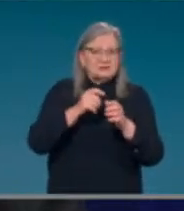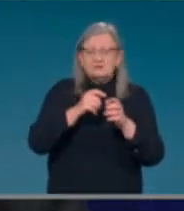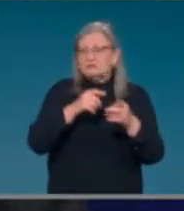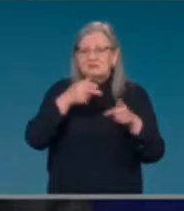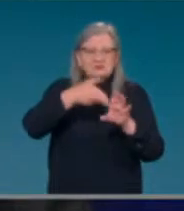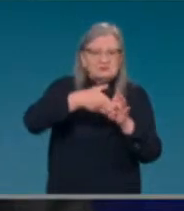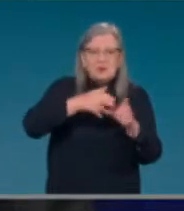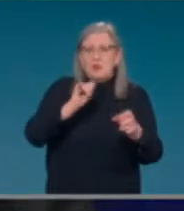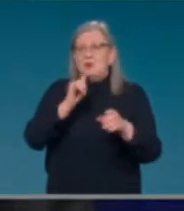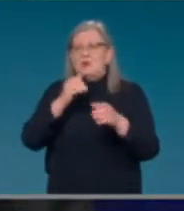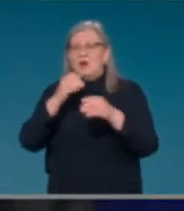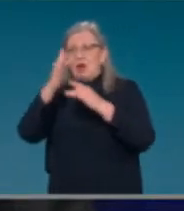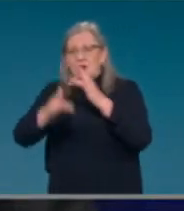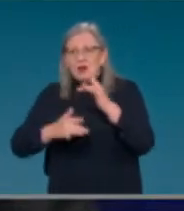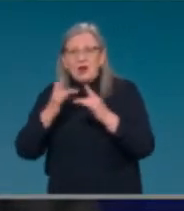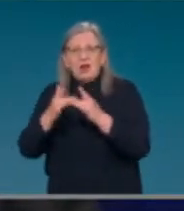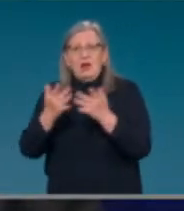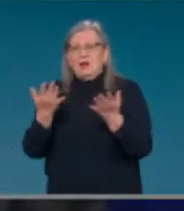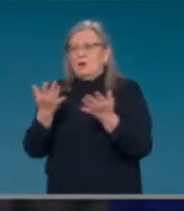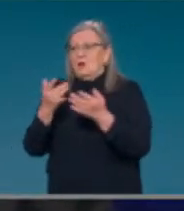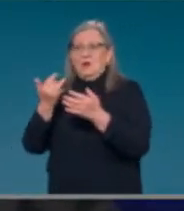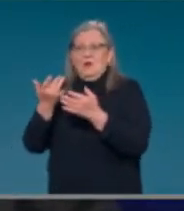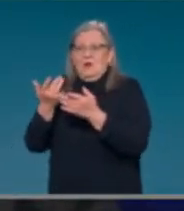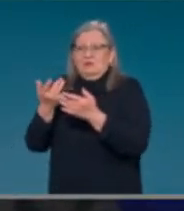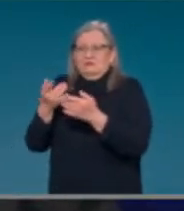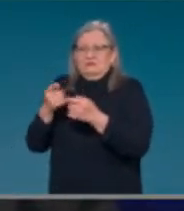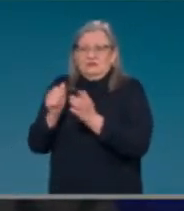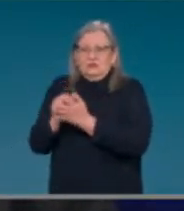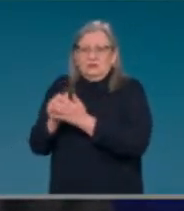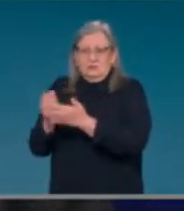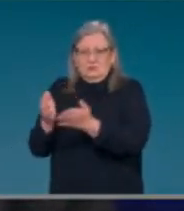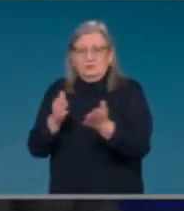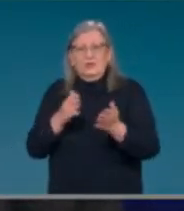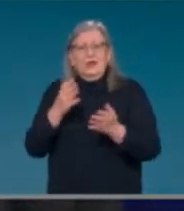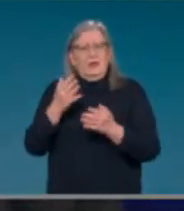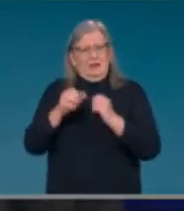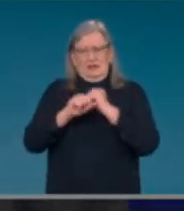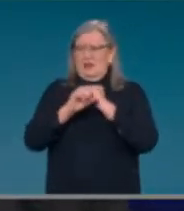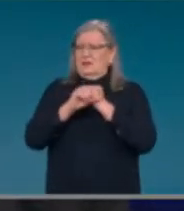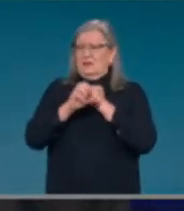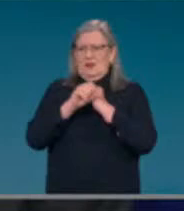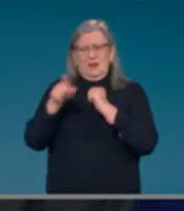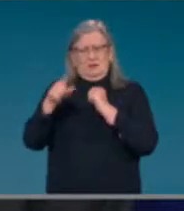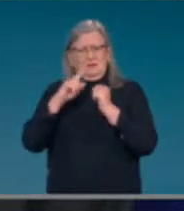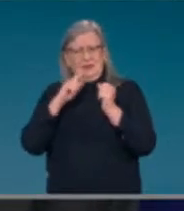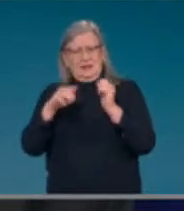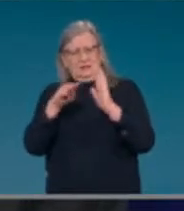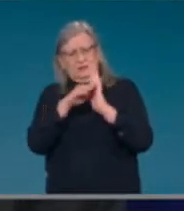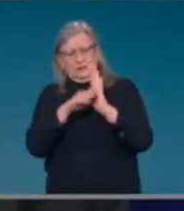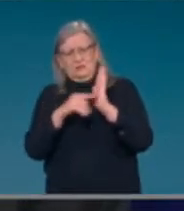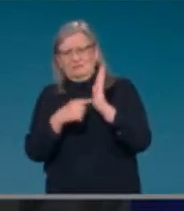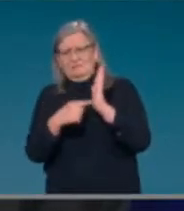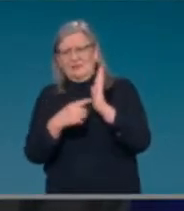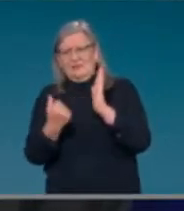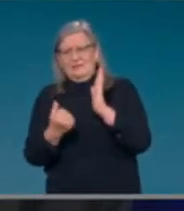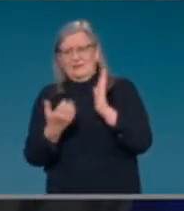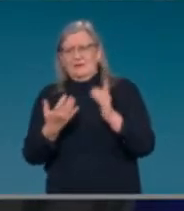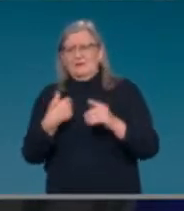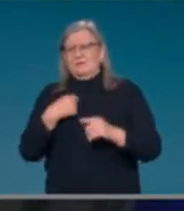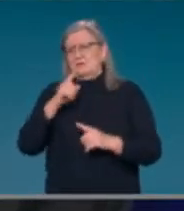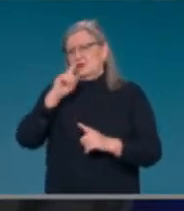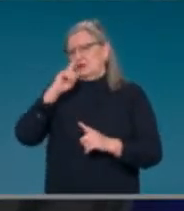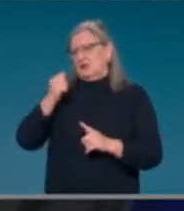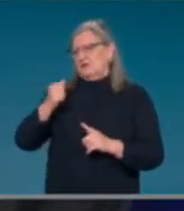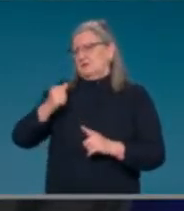tests. They can be advertised, but, for example, they can't say our test is better than their test. So, there are controls, and that's usual for